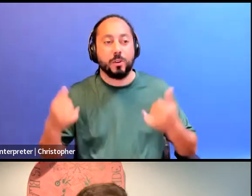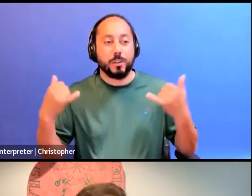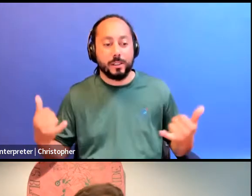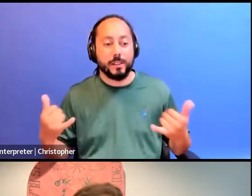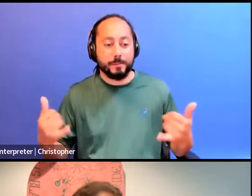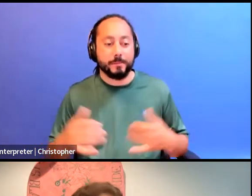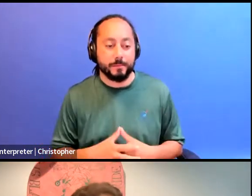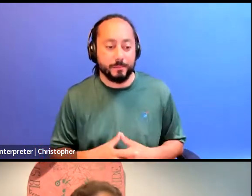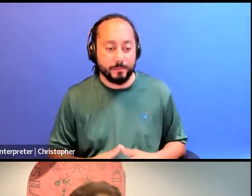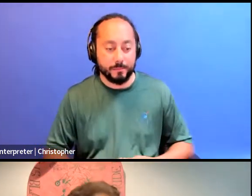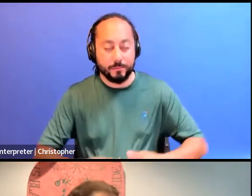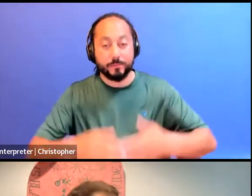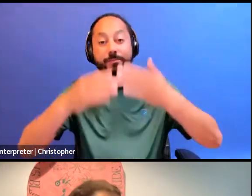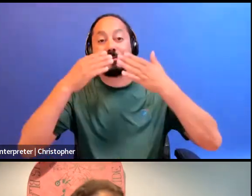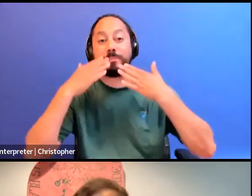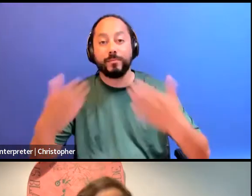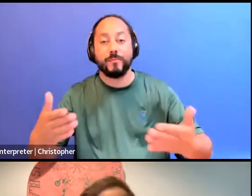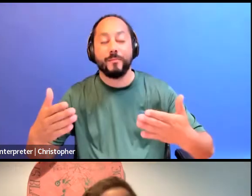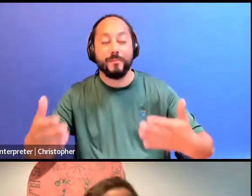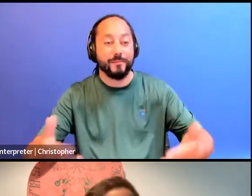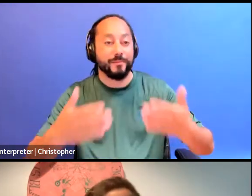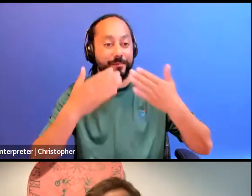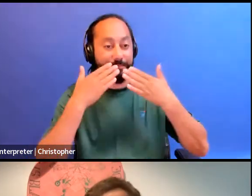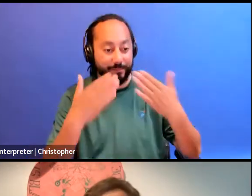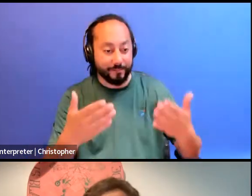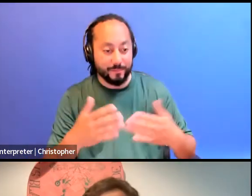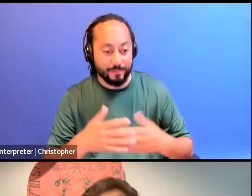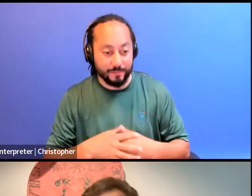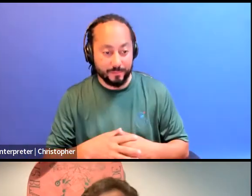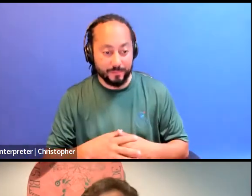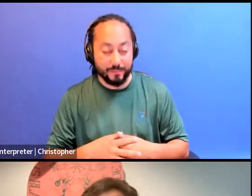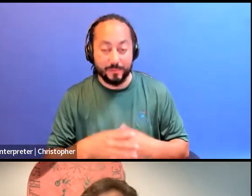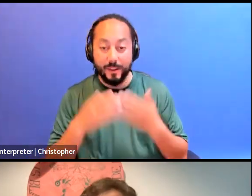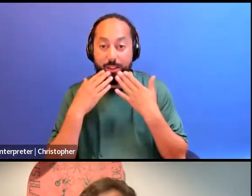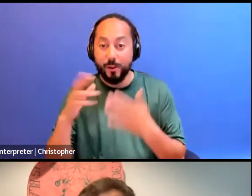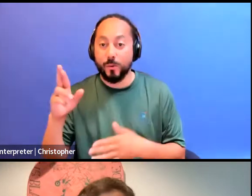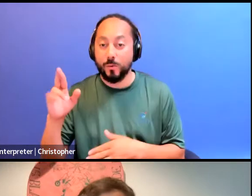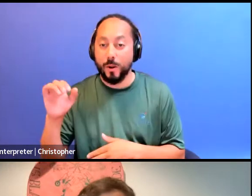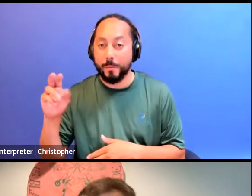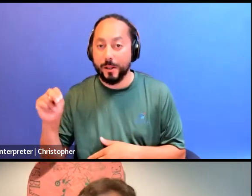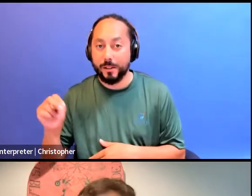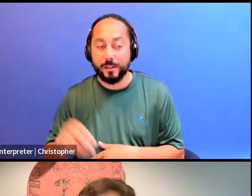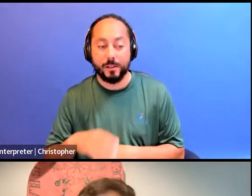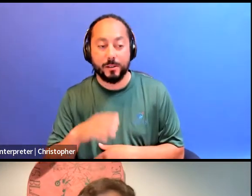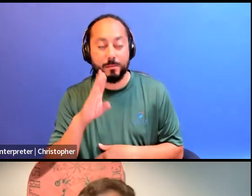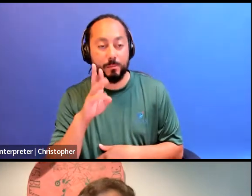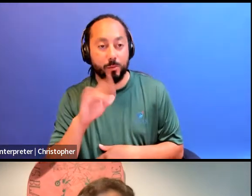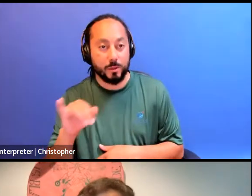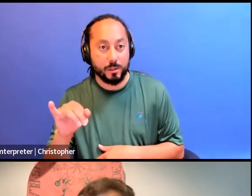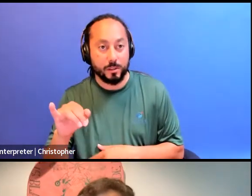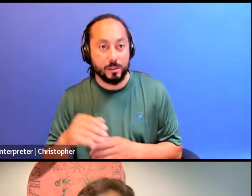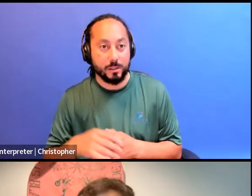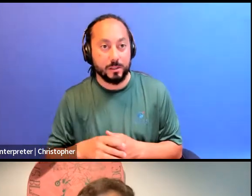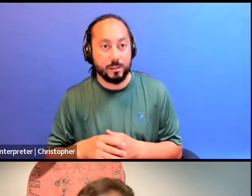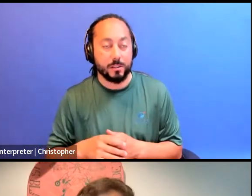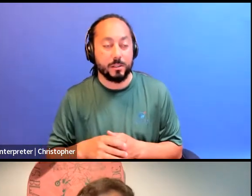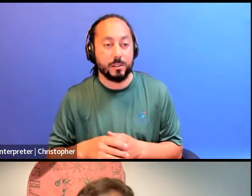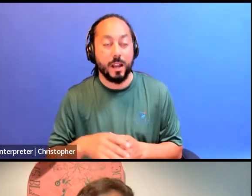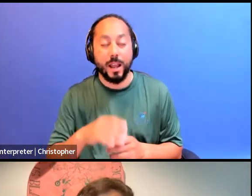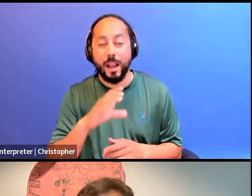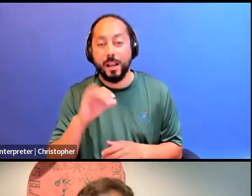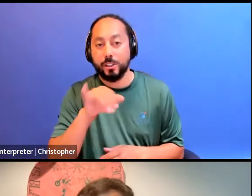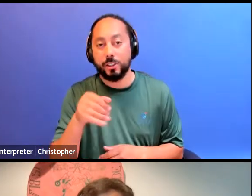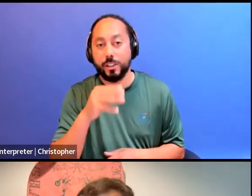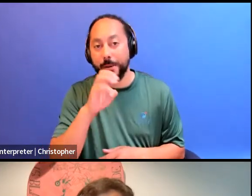Thank you to Robin Maynard, Brianna Olson-Pittawanakwat and Jamie